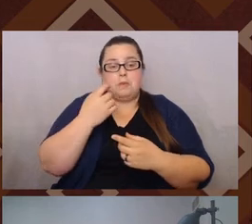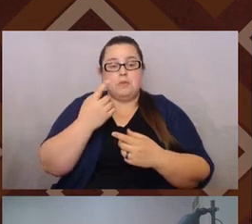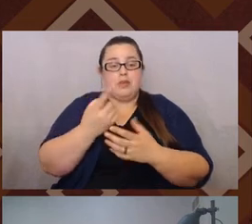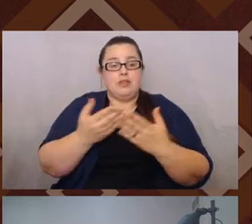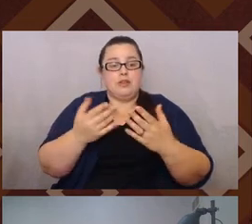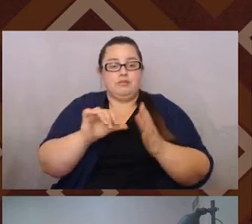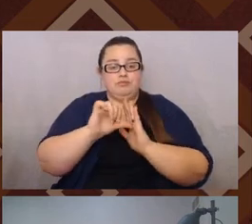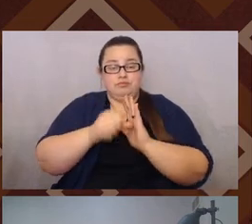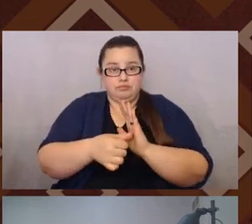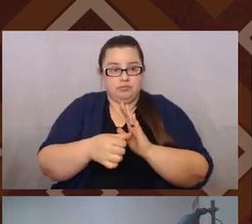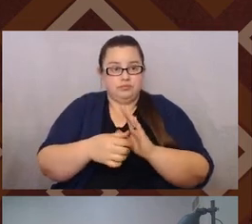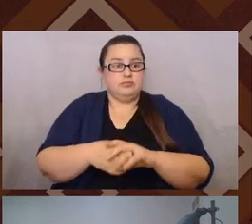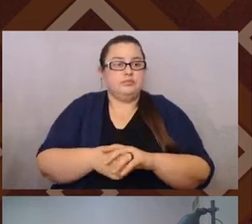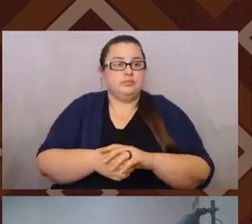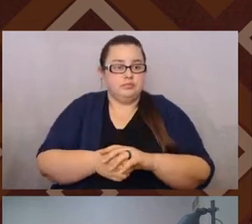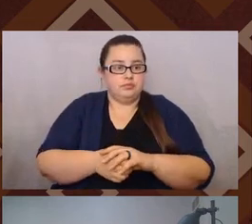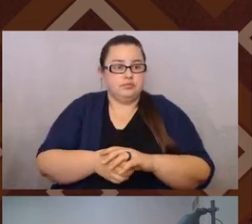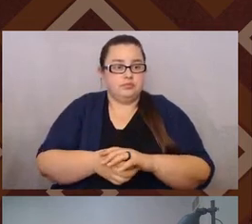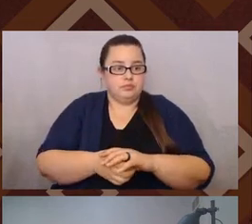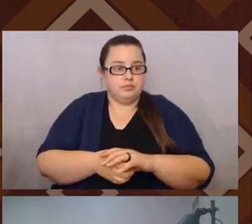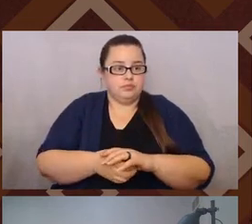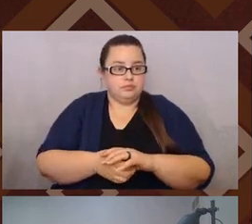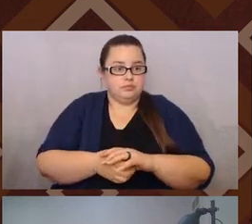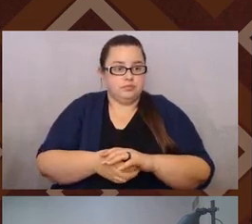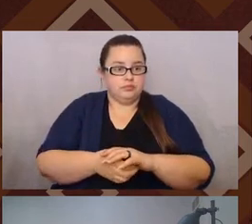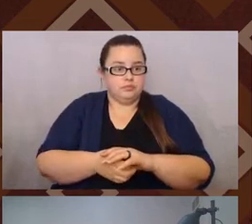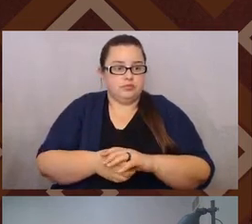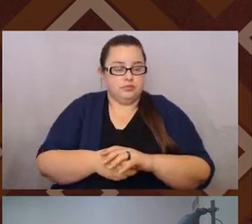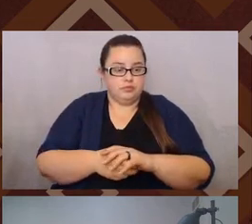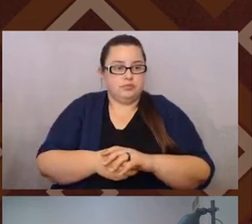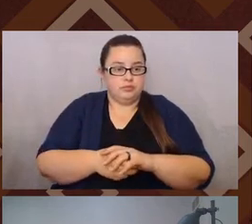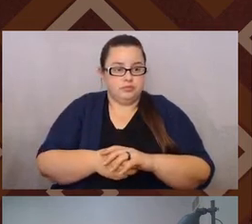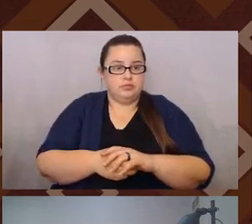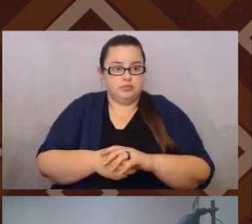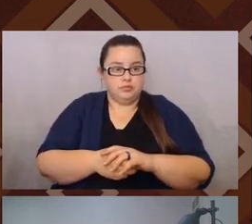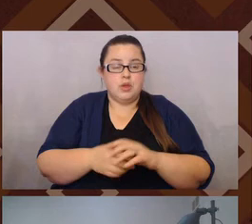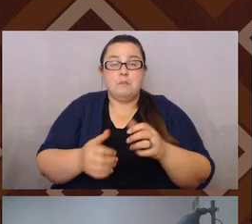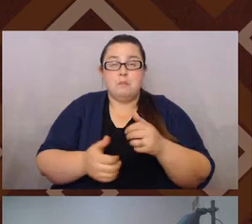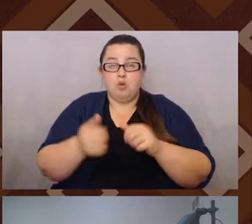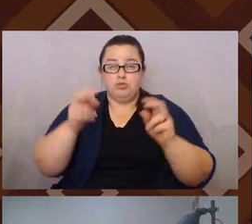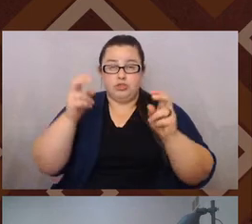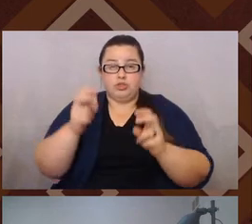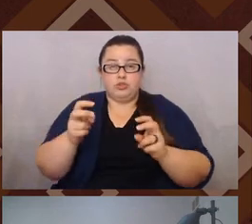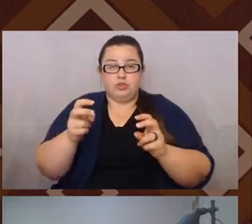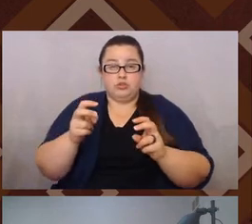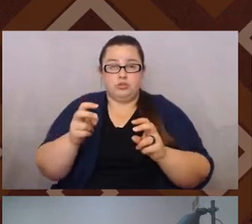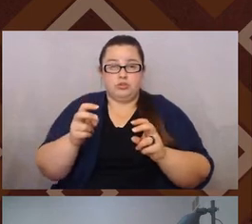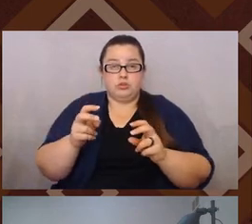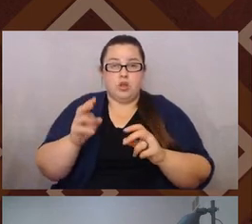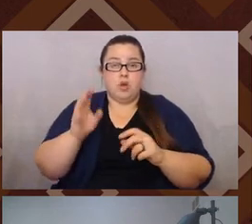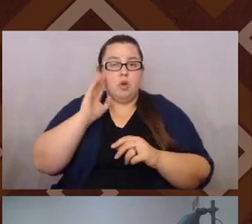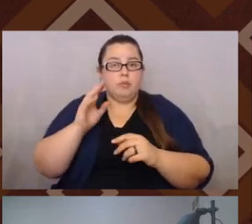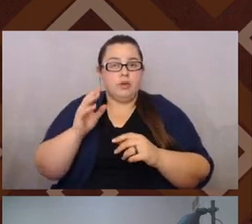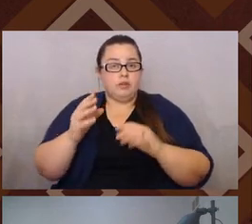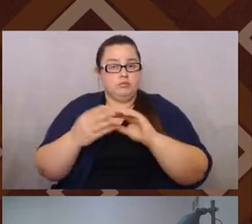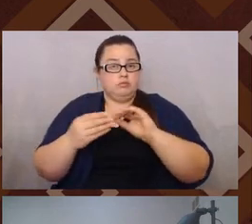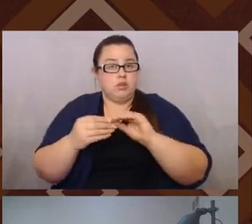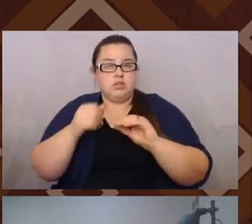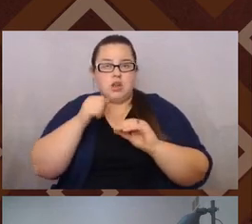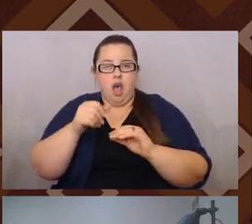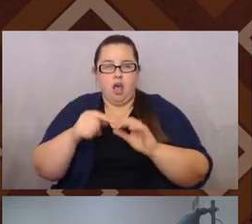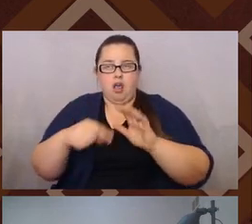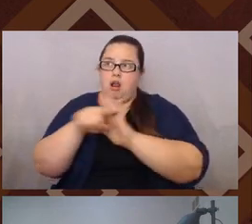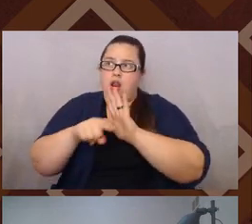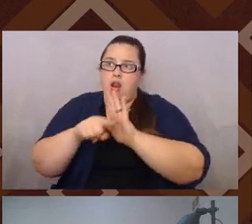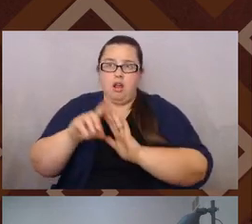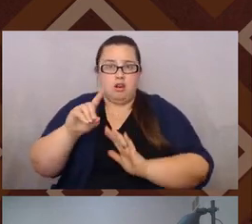um, most of these issues are going to be spoken about, not from a deficit perspective. Um, most